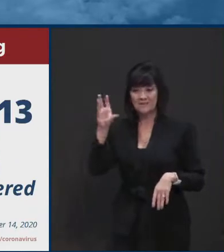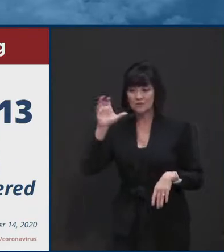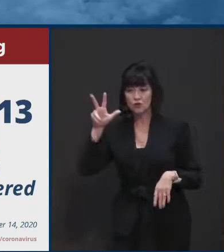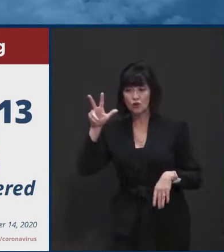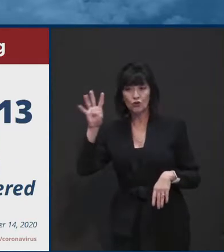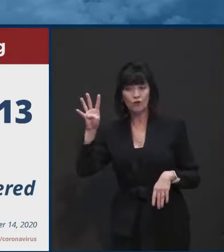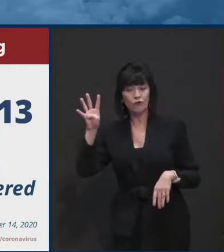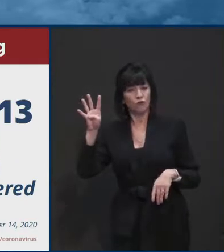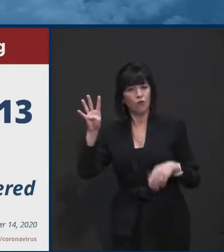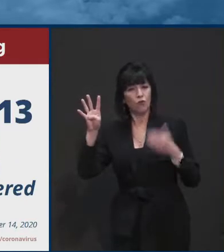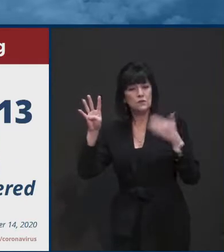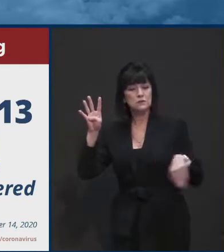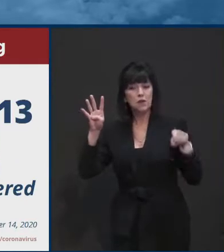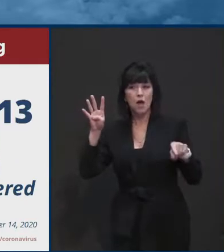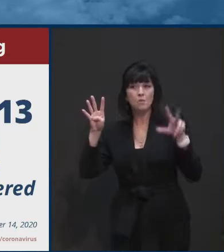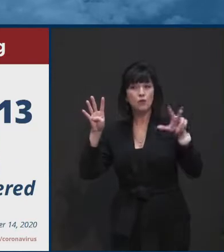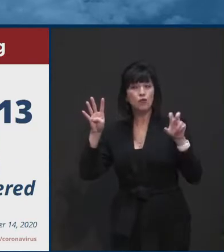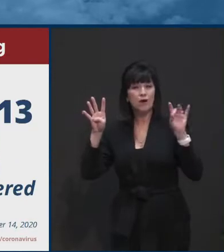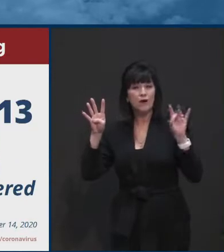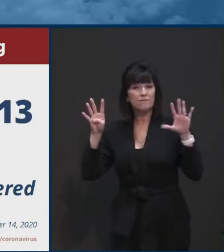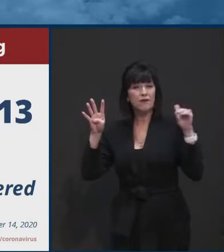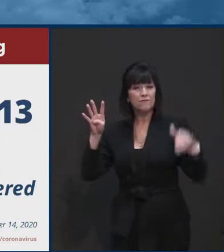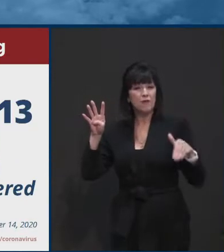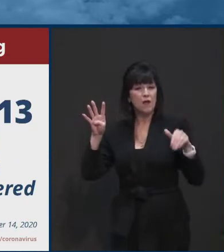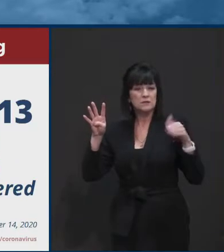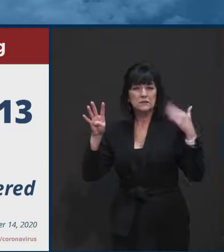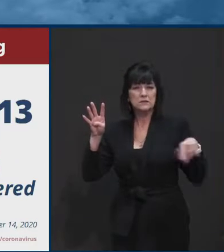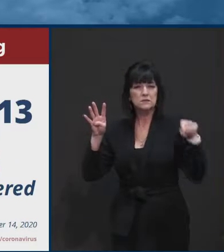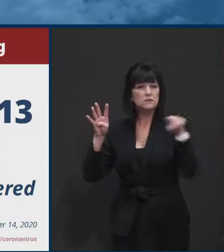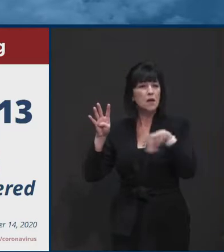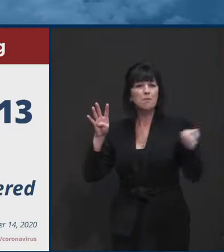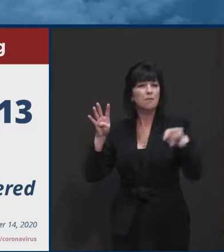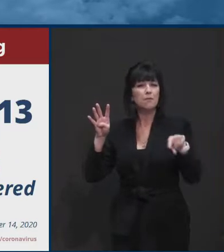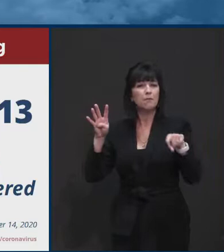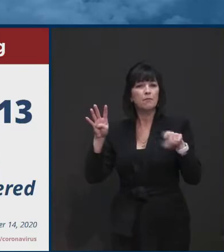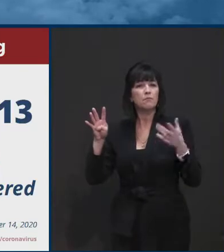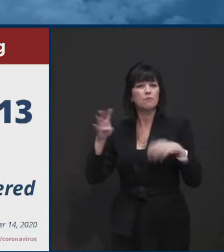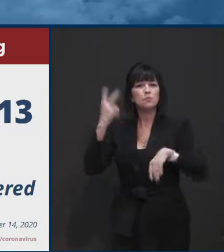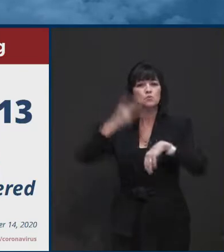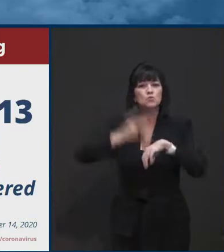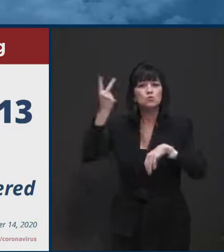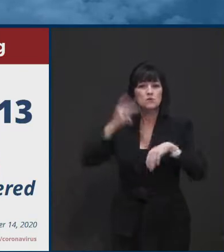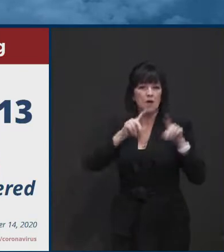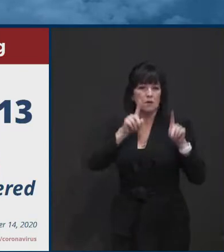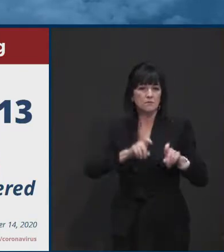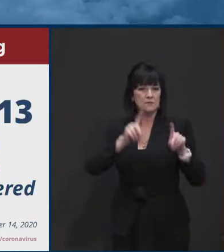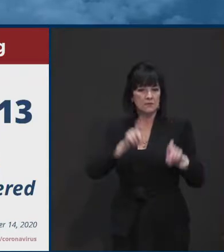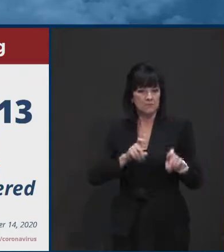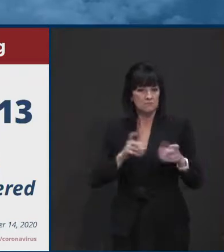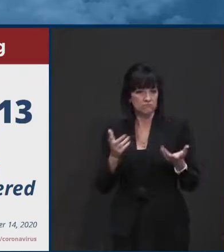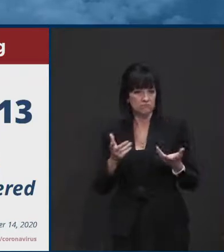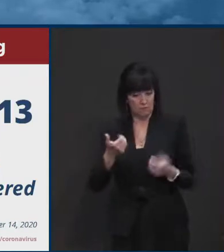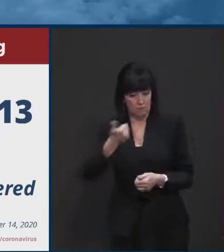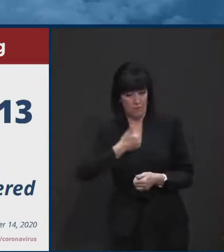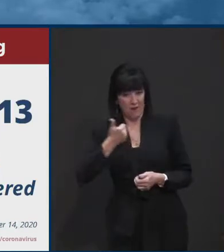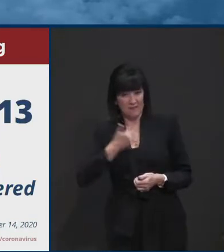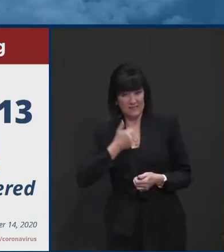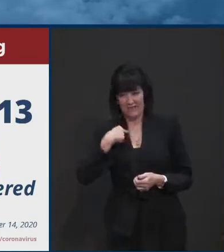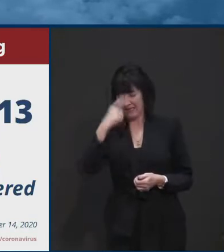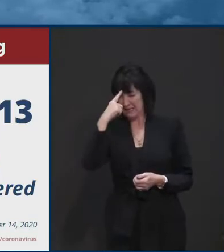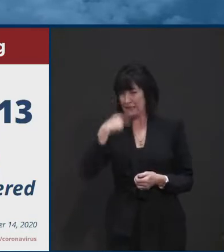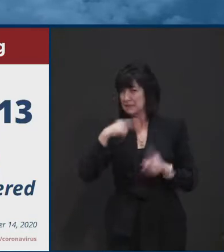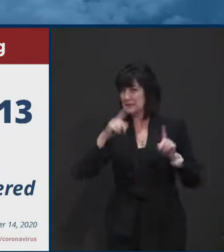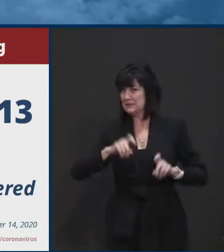people have been tested more than once, and that's a really good thing. I think I've been tested now four times, something like